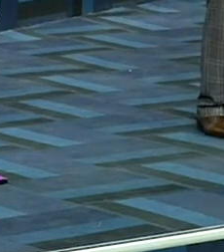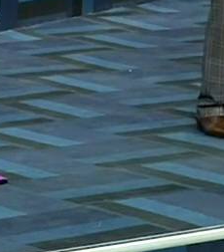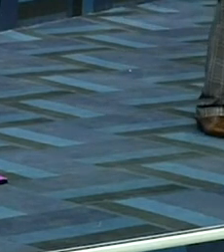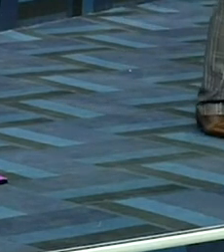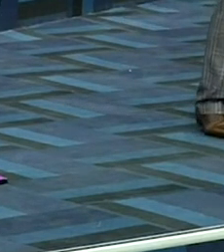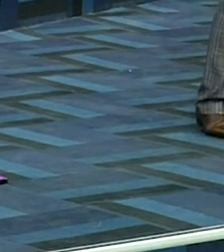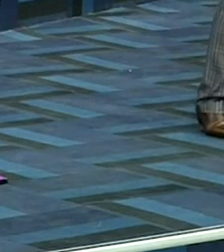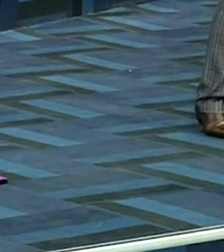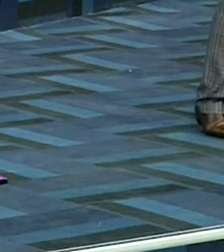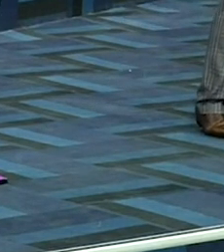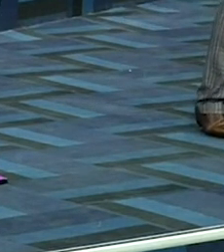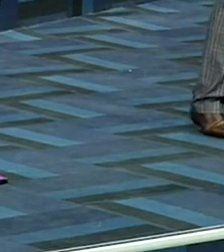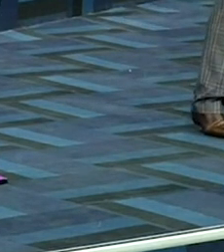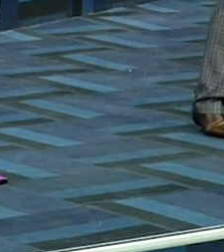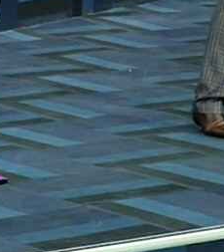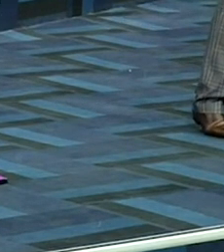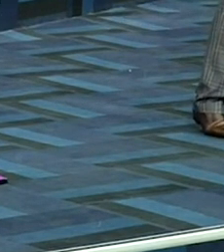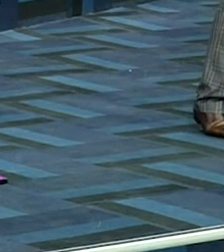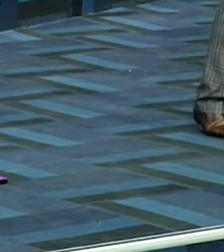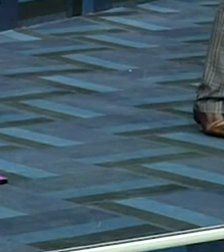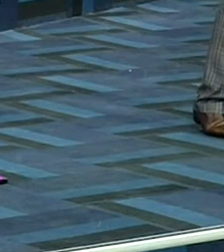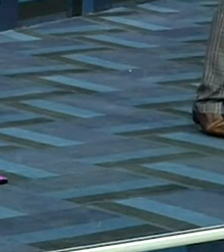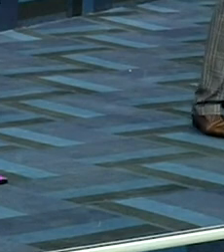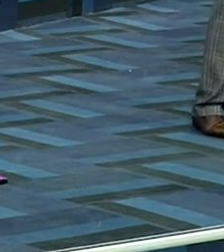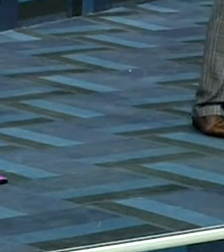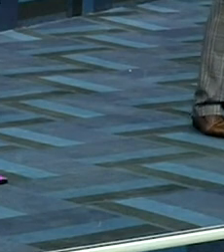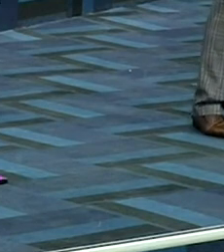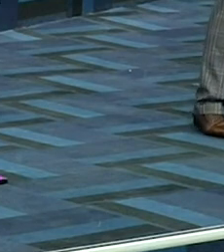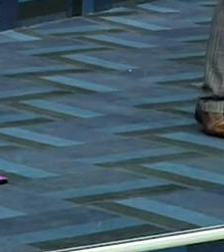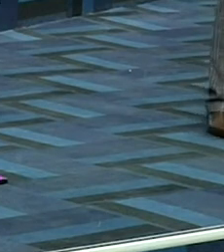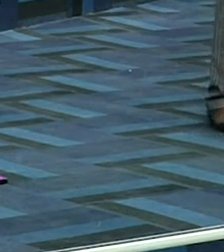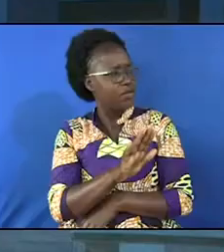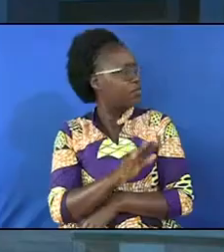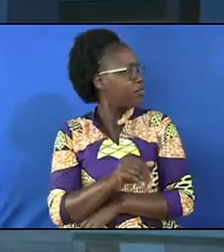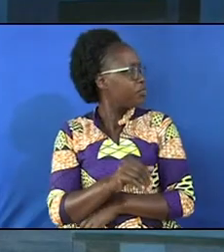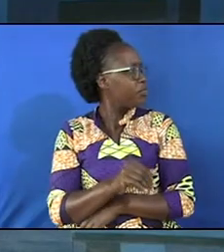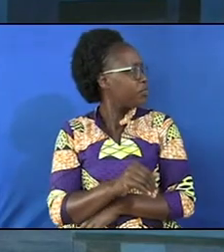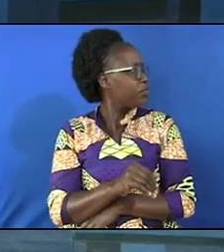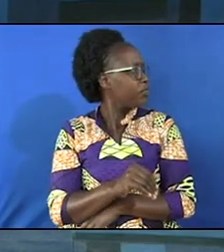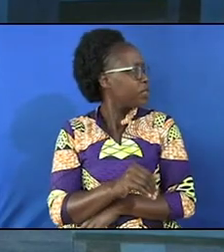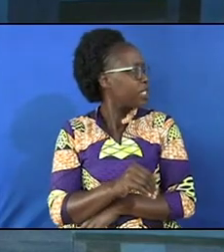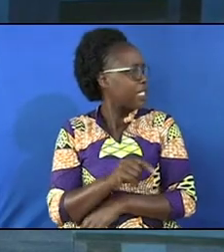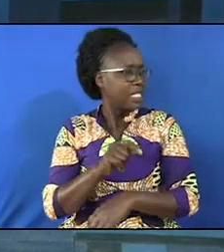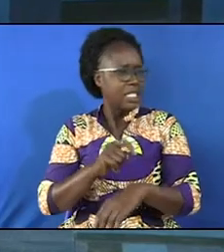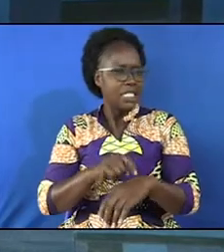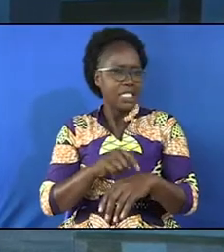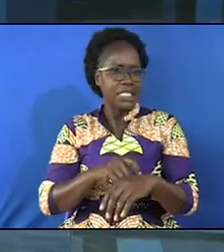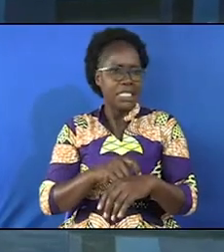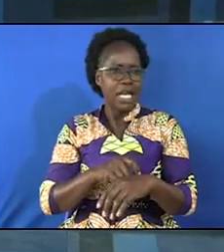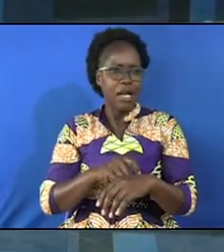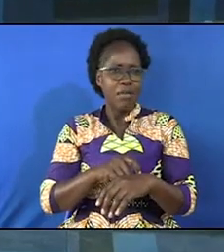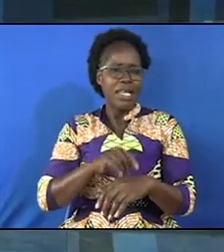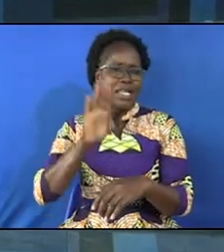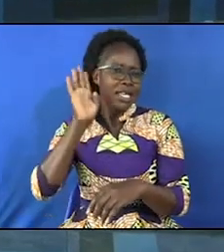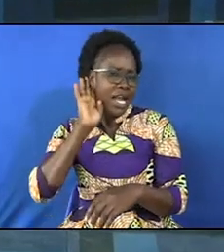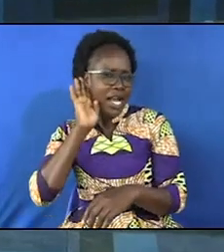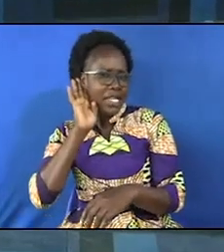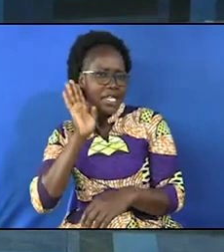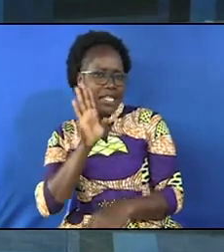when he came back to his senses now you didn't get to me when he heard the whisper